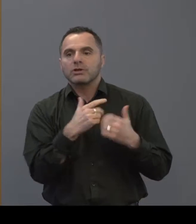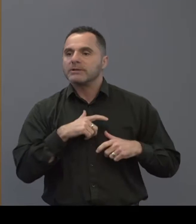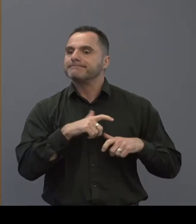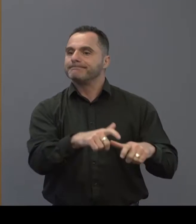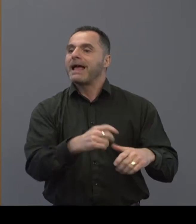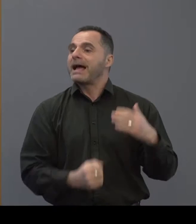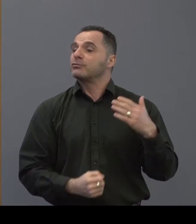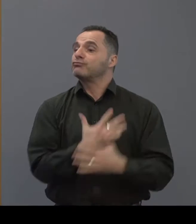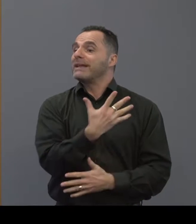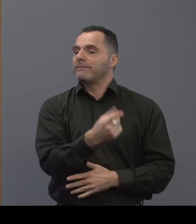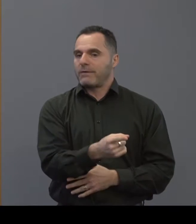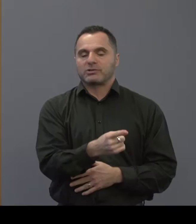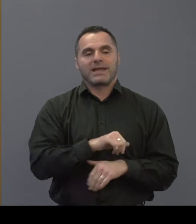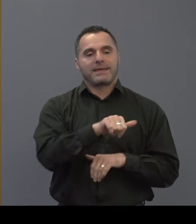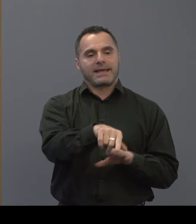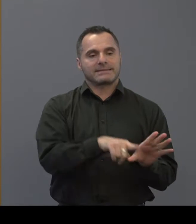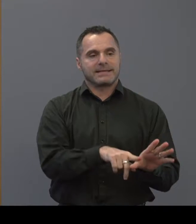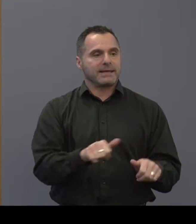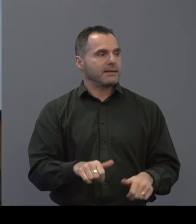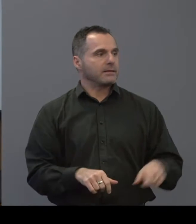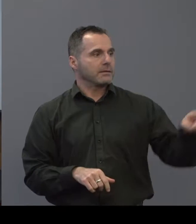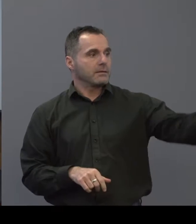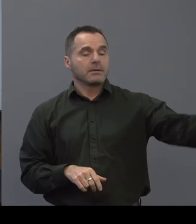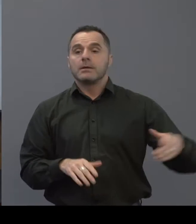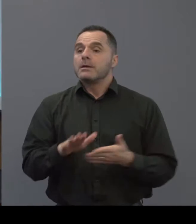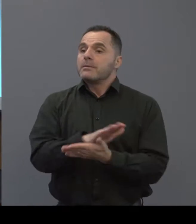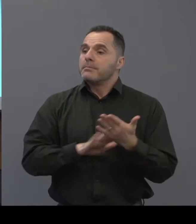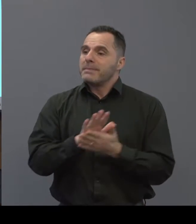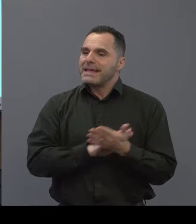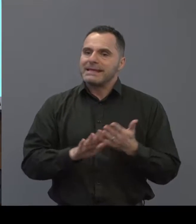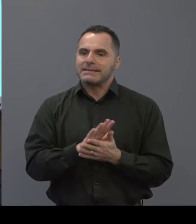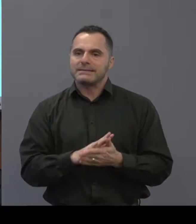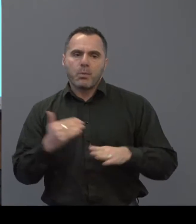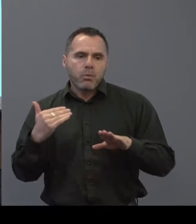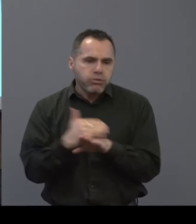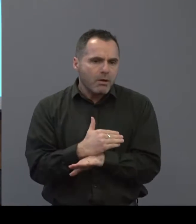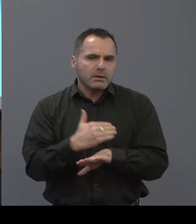refresh in the next in the next year so this is pushing nibbling